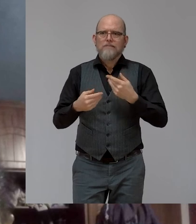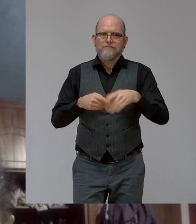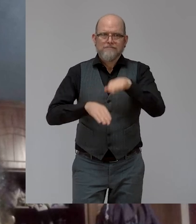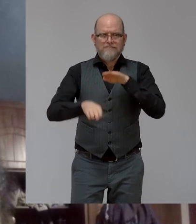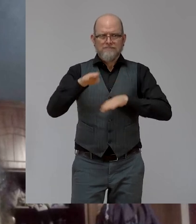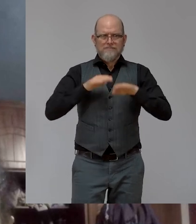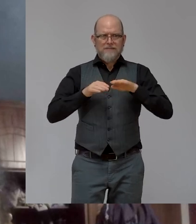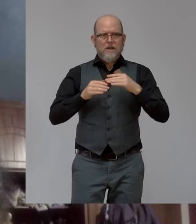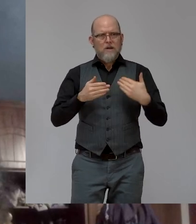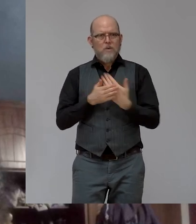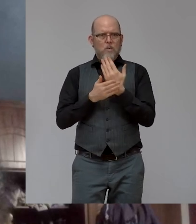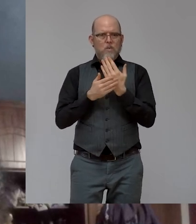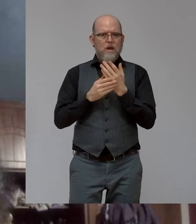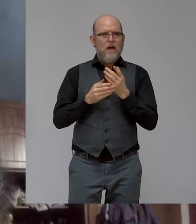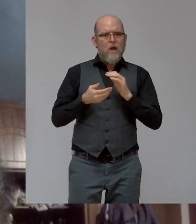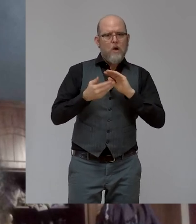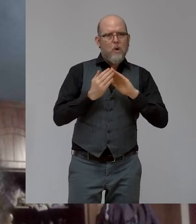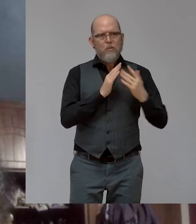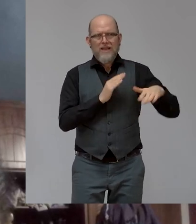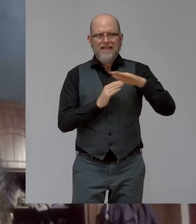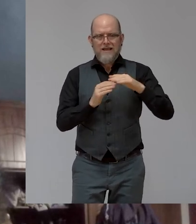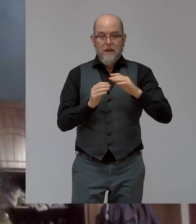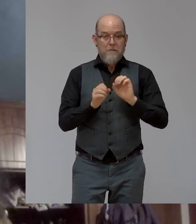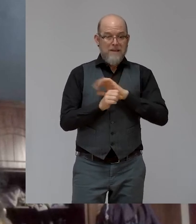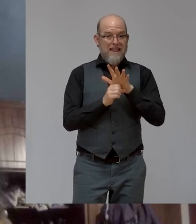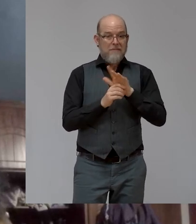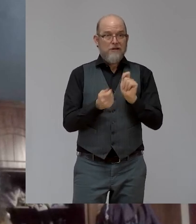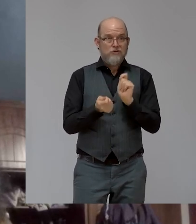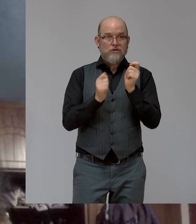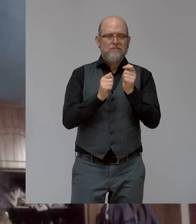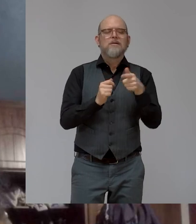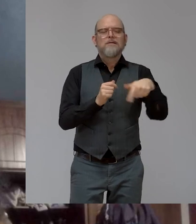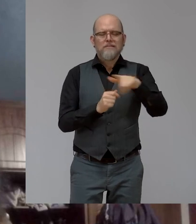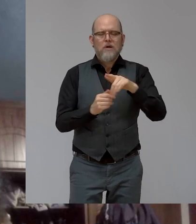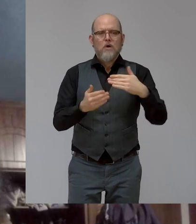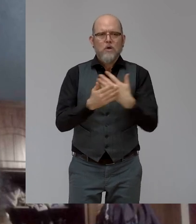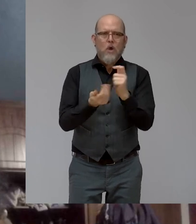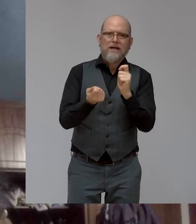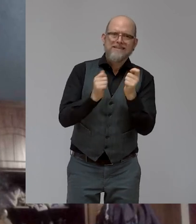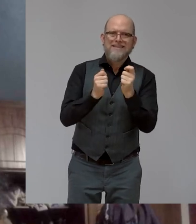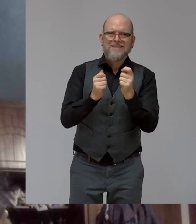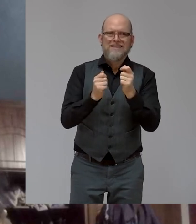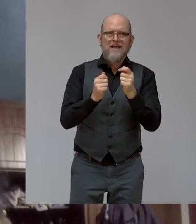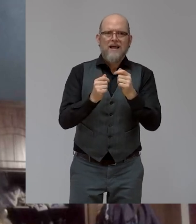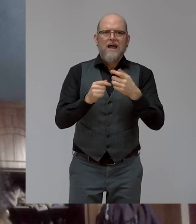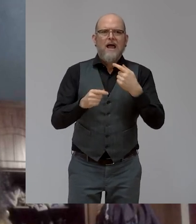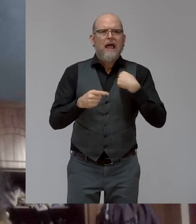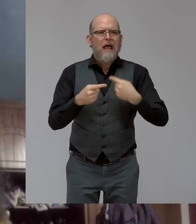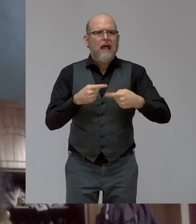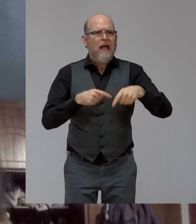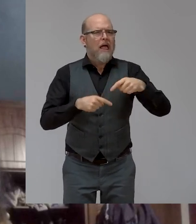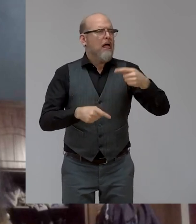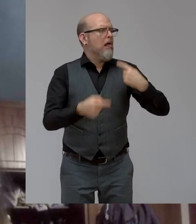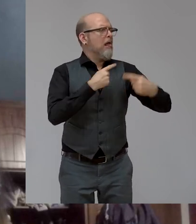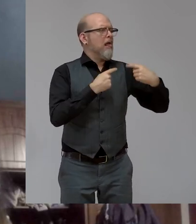and building forward better. Why do we build back? We have to build forward. And I have tablet for discussion, Stefan and Vlad, if you if you would wish to continue